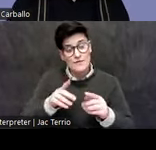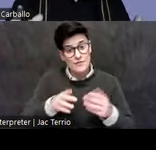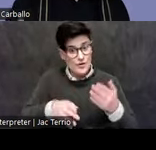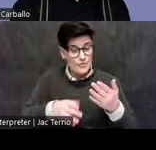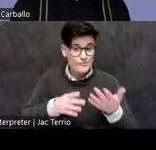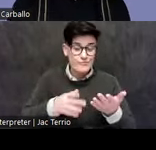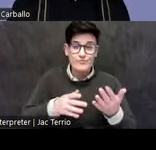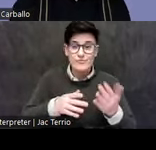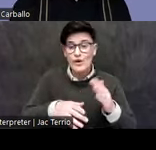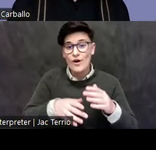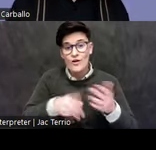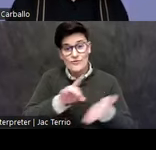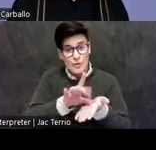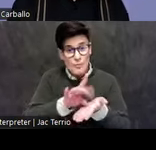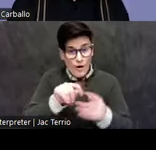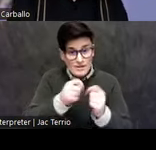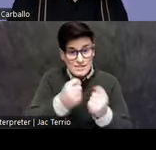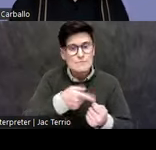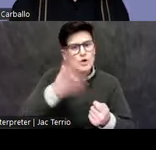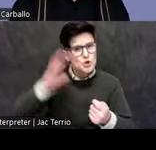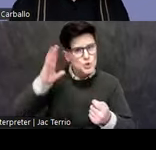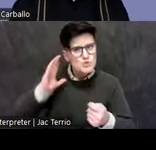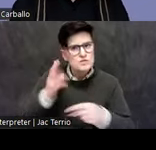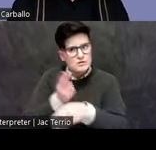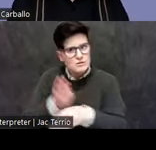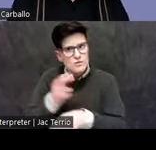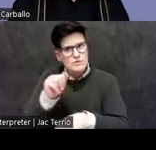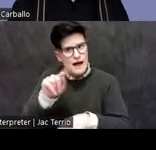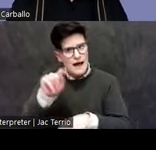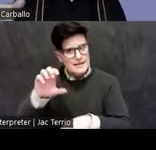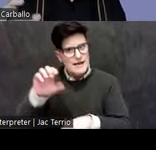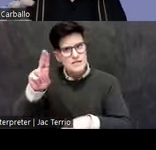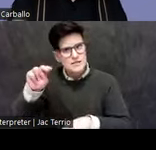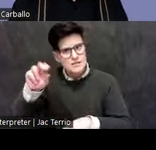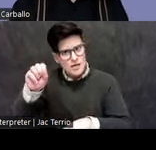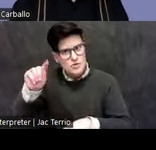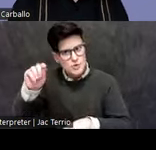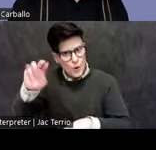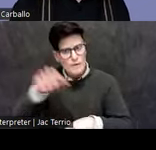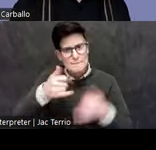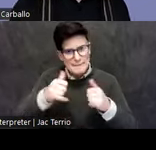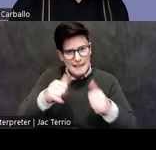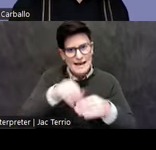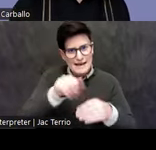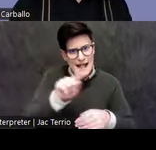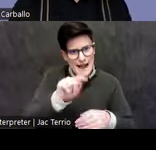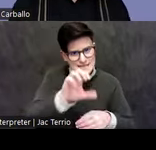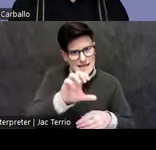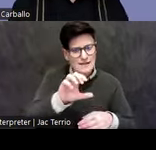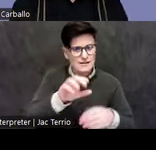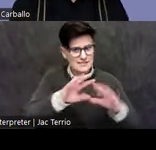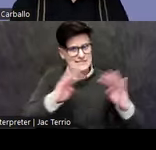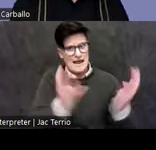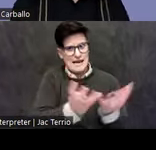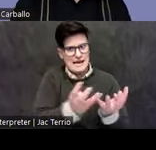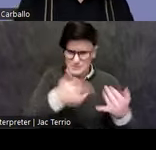team used to wear the Aztec sunstone and play in Aztec stadium. They still do. And you can see that on Aztec TV. So